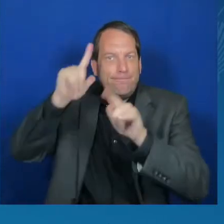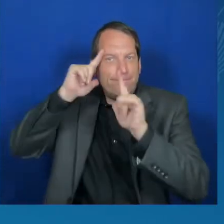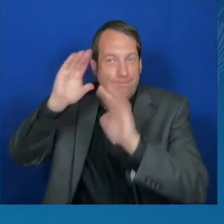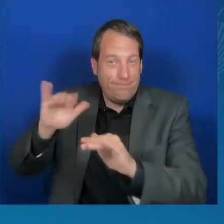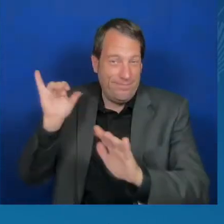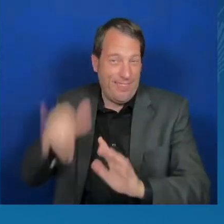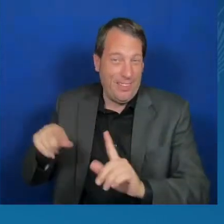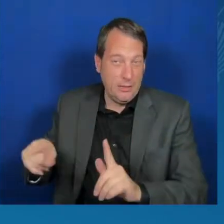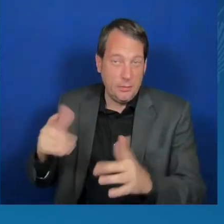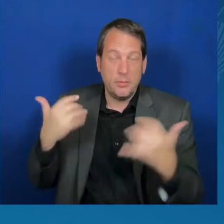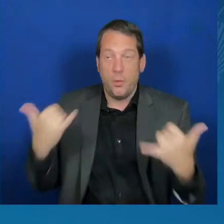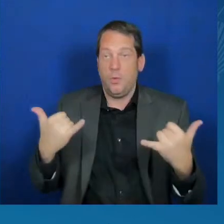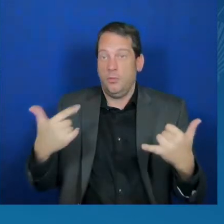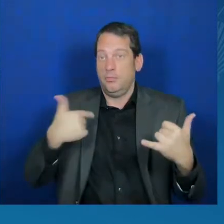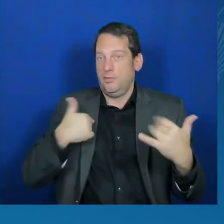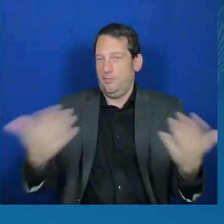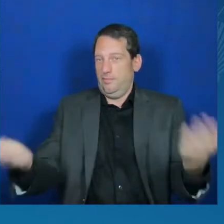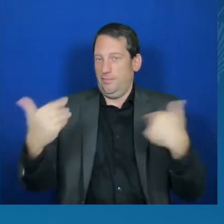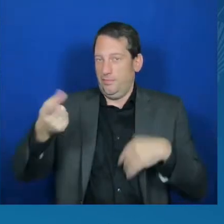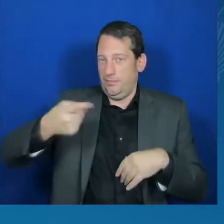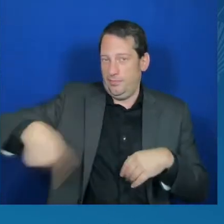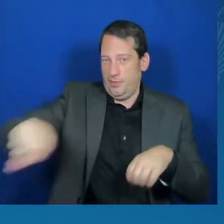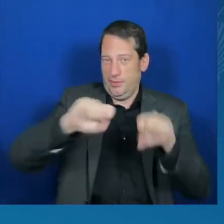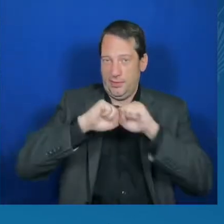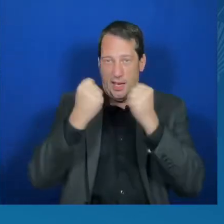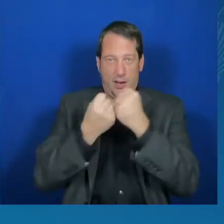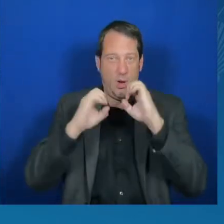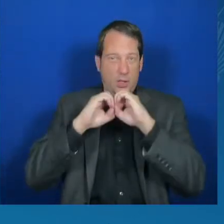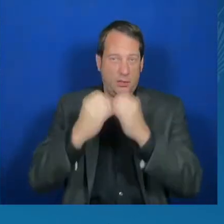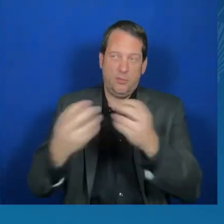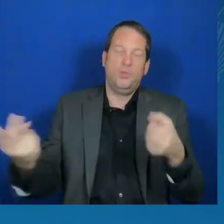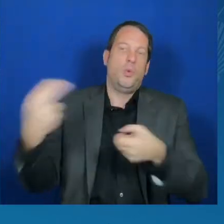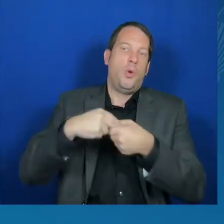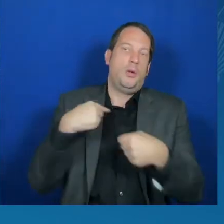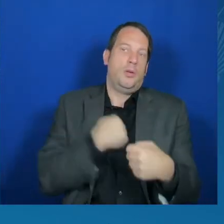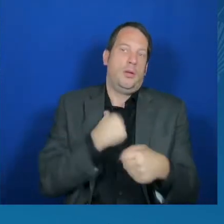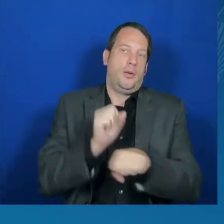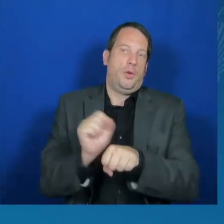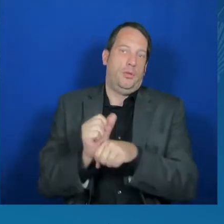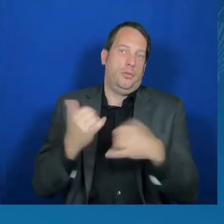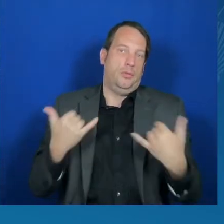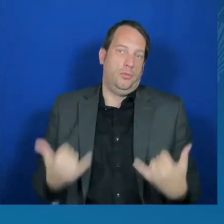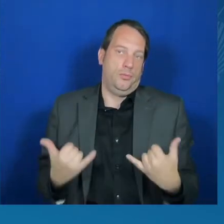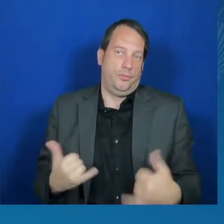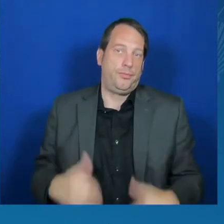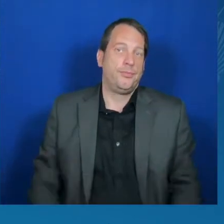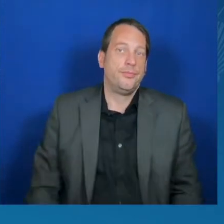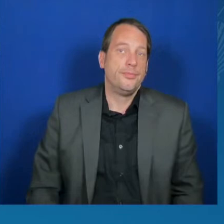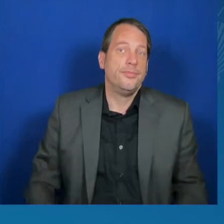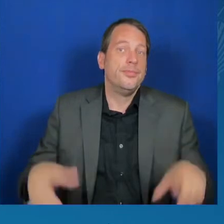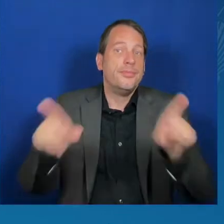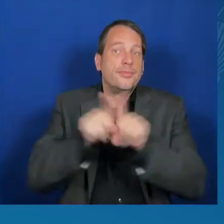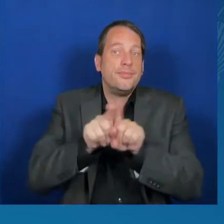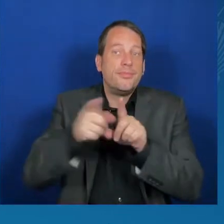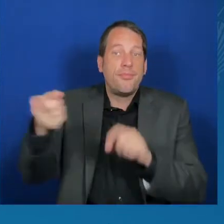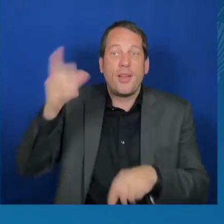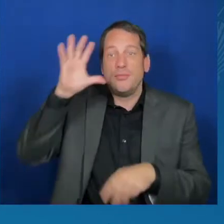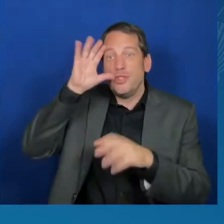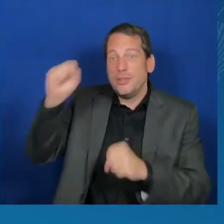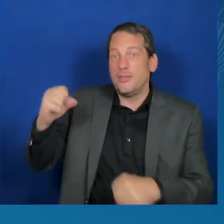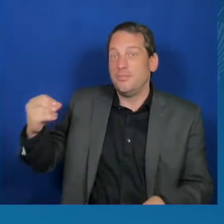work with civil society, President Biden and I will continue to engage with the private companies who are building this technology.